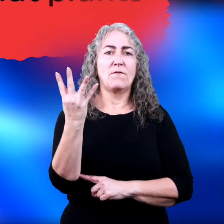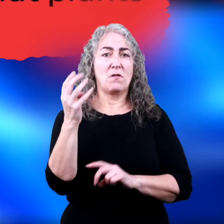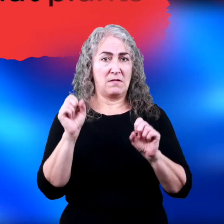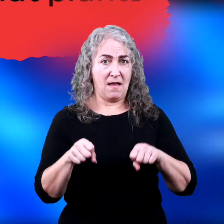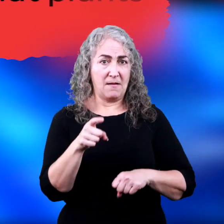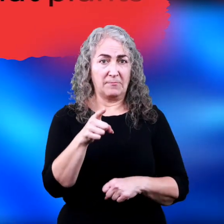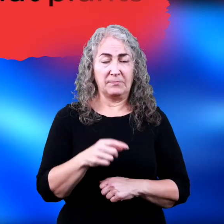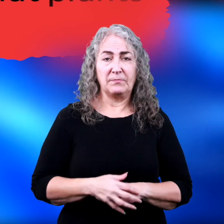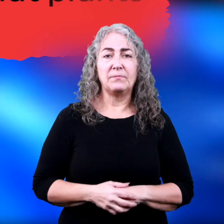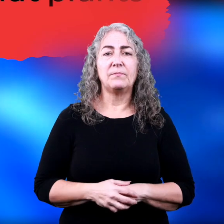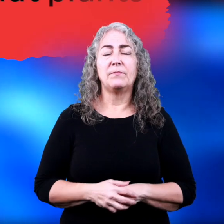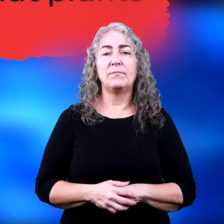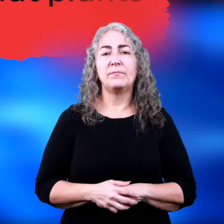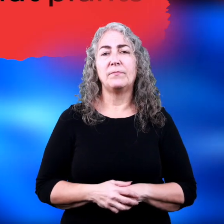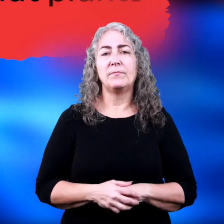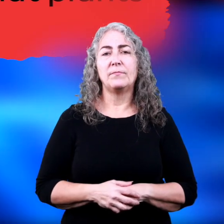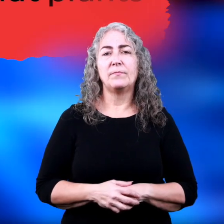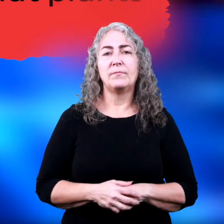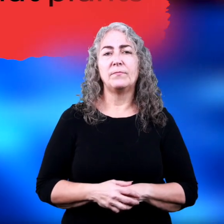need to survive?